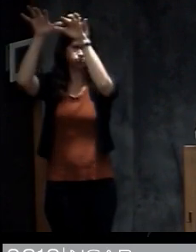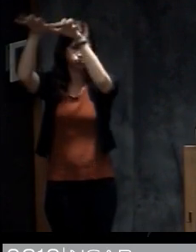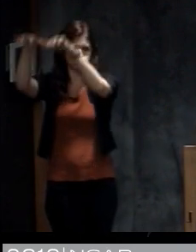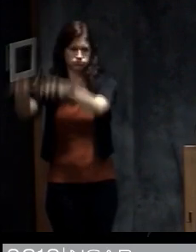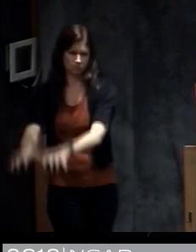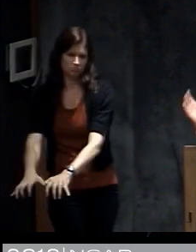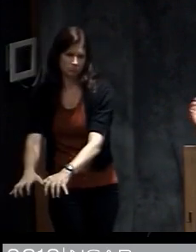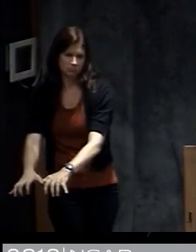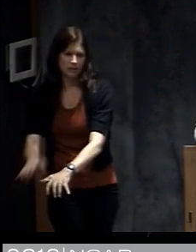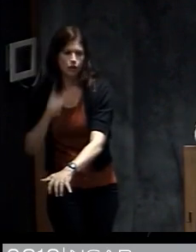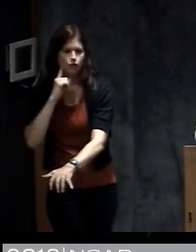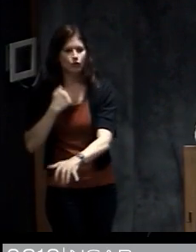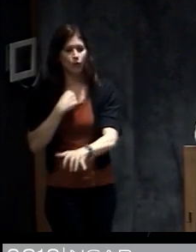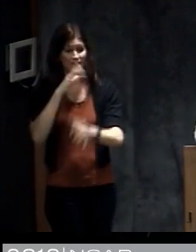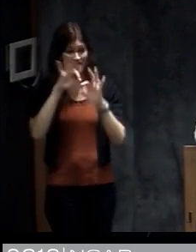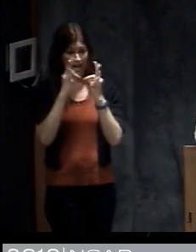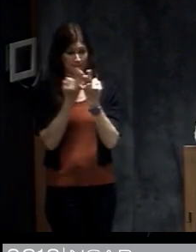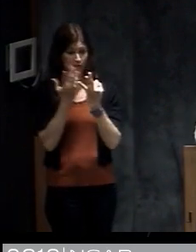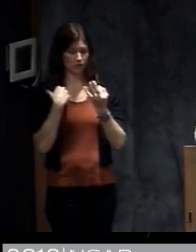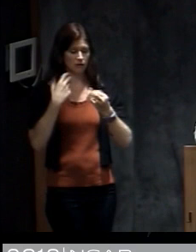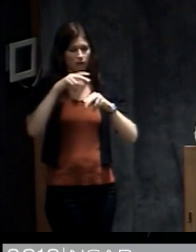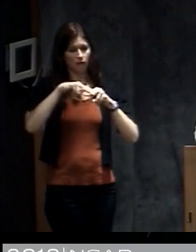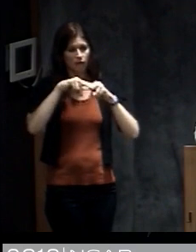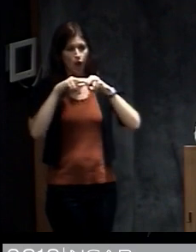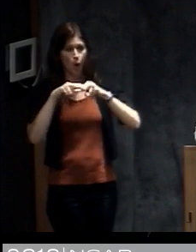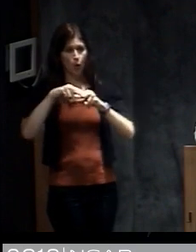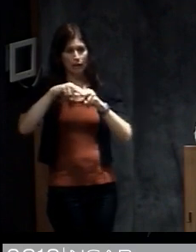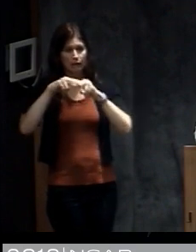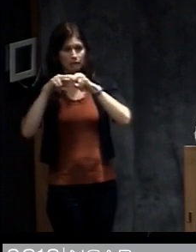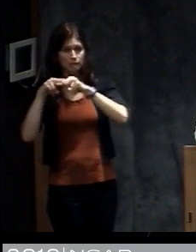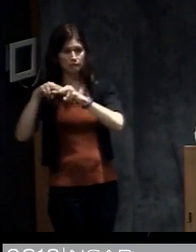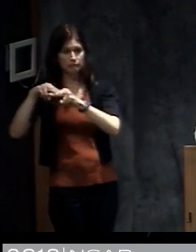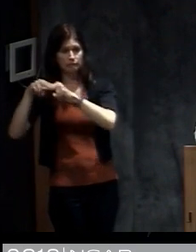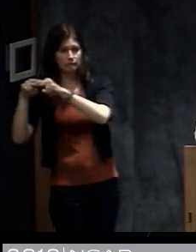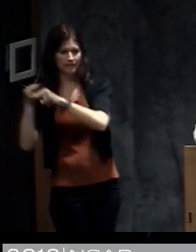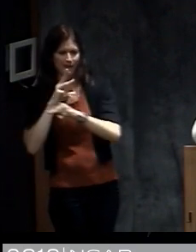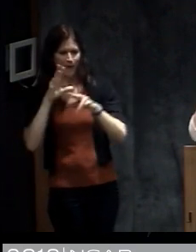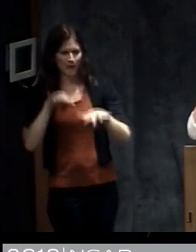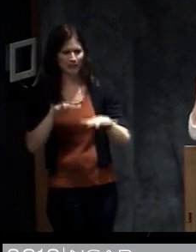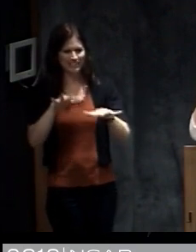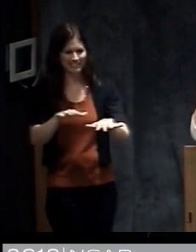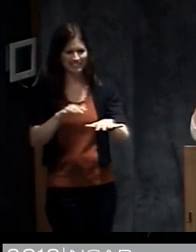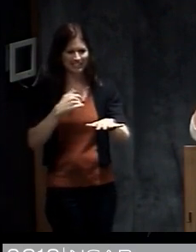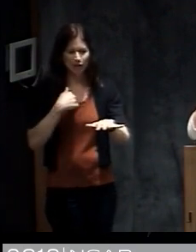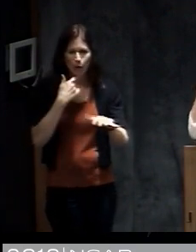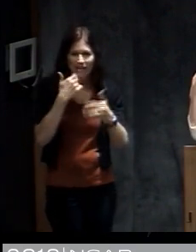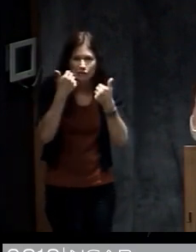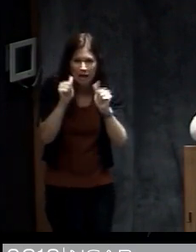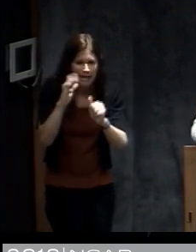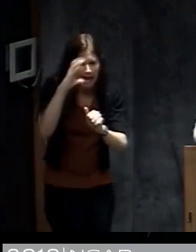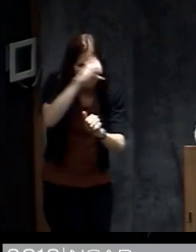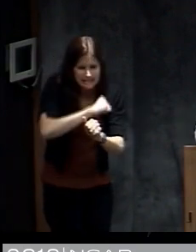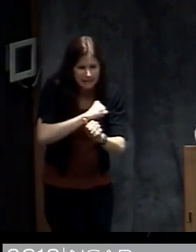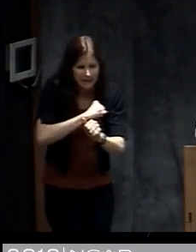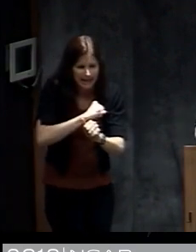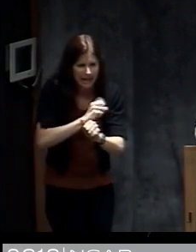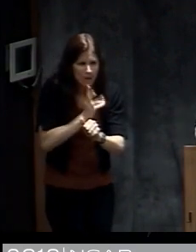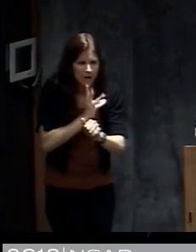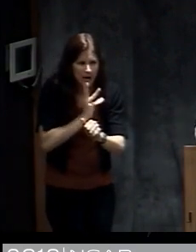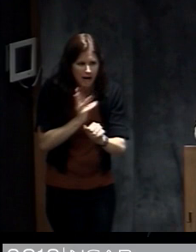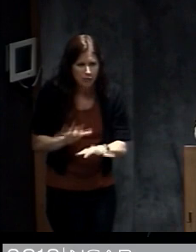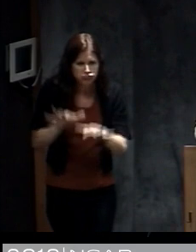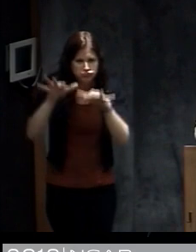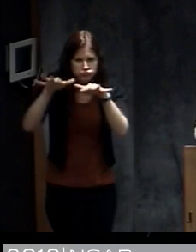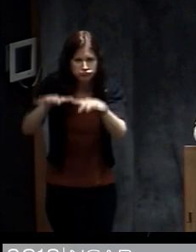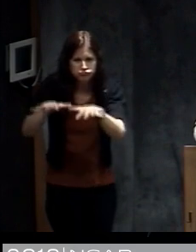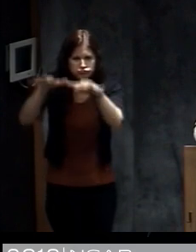family were left floating on timbers in the ocean for a few hours. So he talks about estimating the tide and how he tried to estimate even after it surpassed his house.